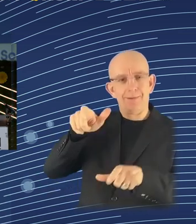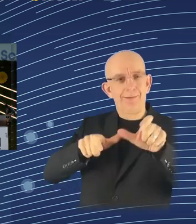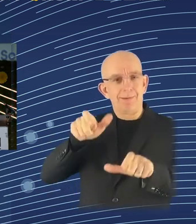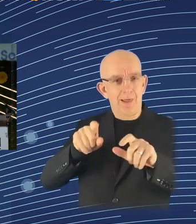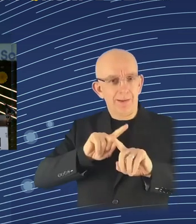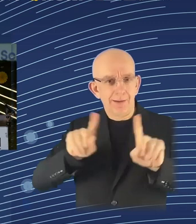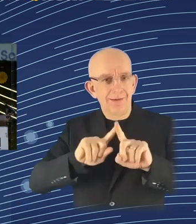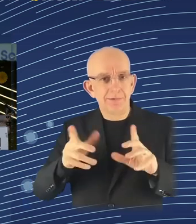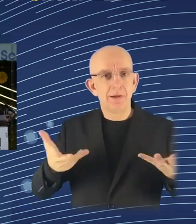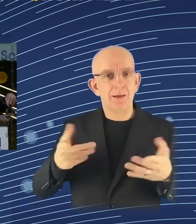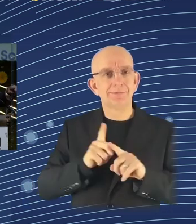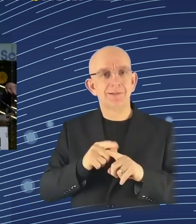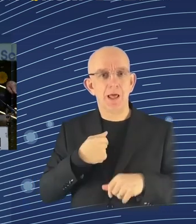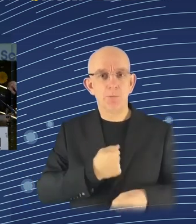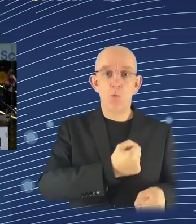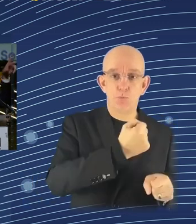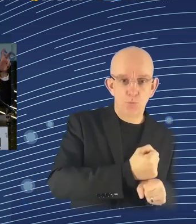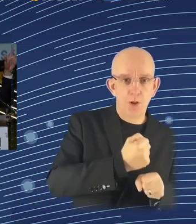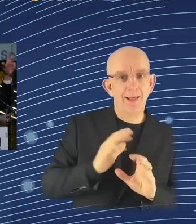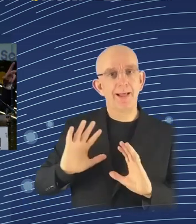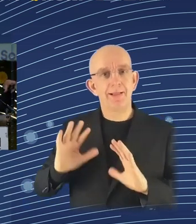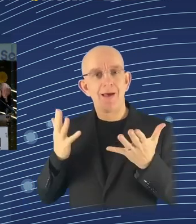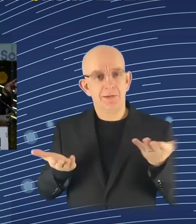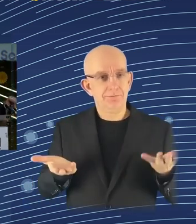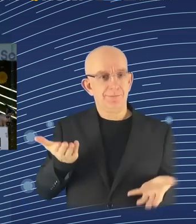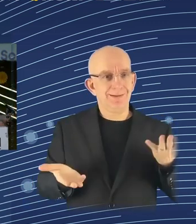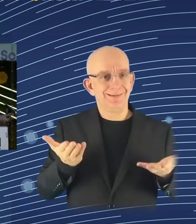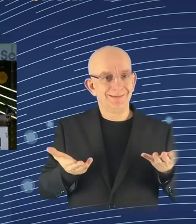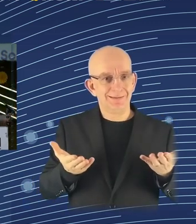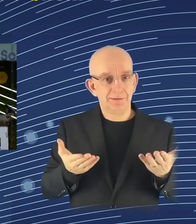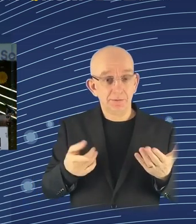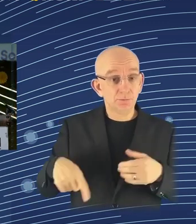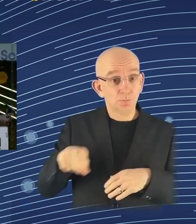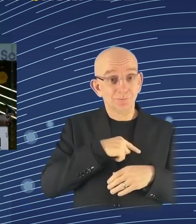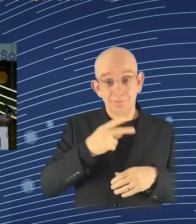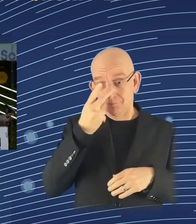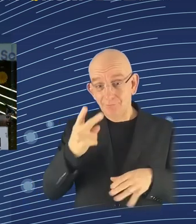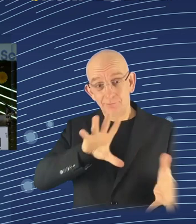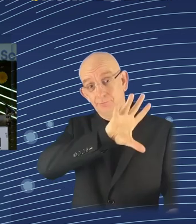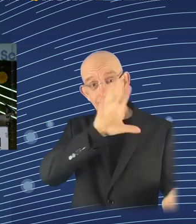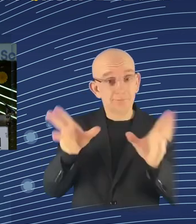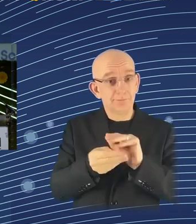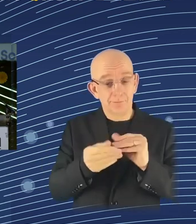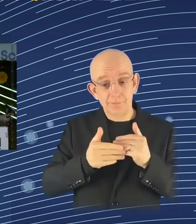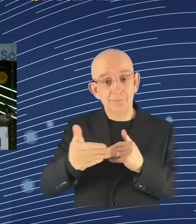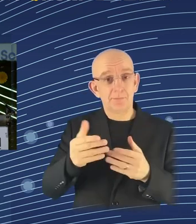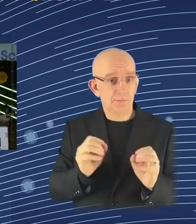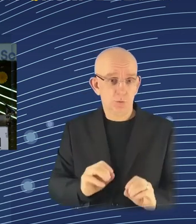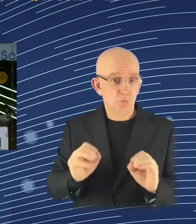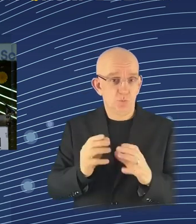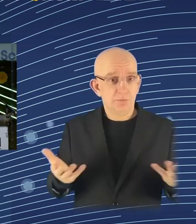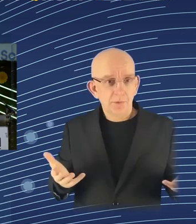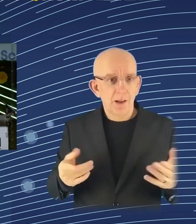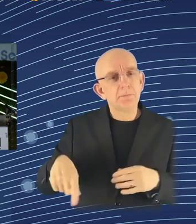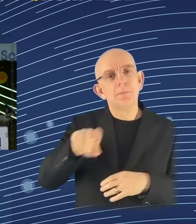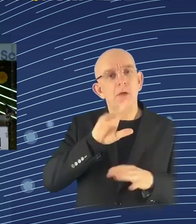actually, it doesn't say anything more than here. It just gives percentages to how many people say they like certain things. It's done by